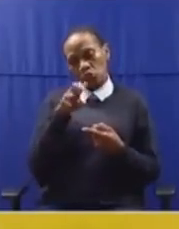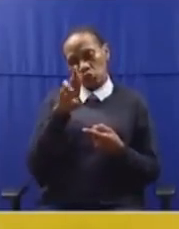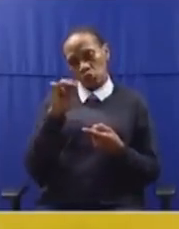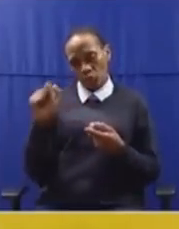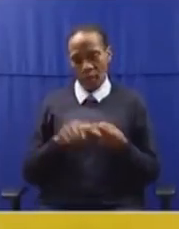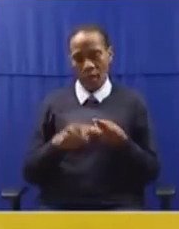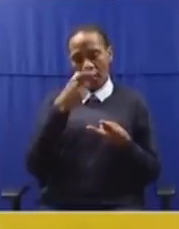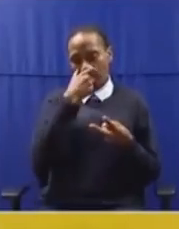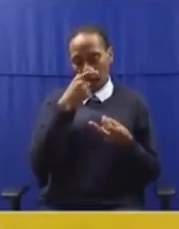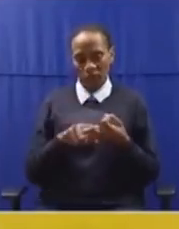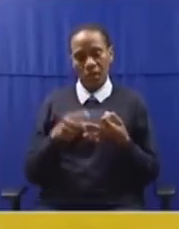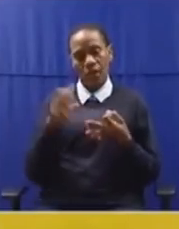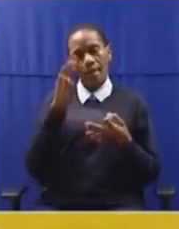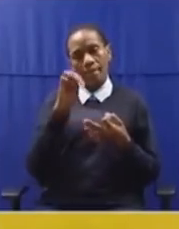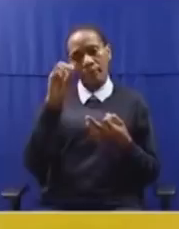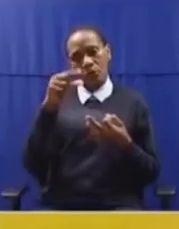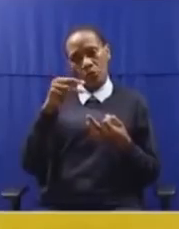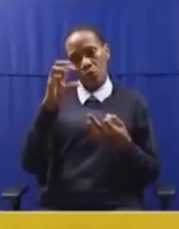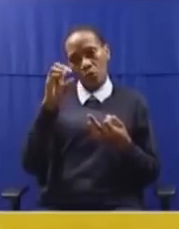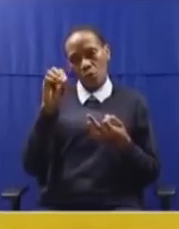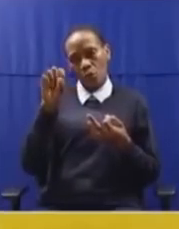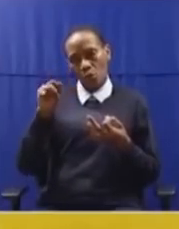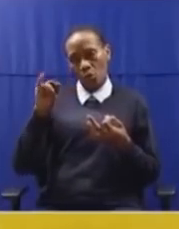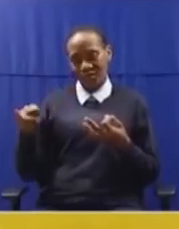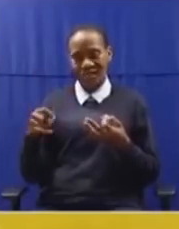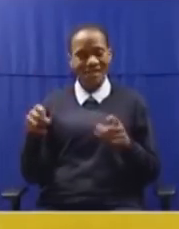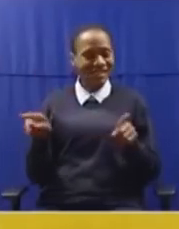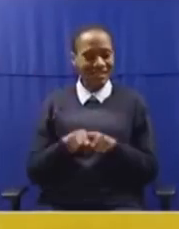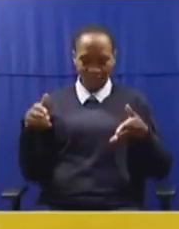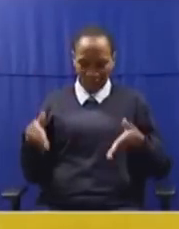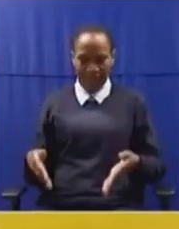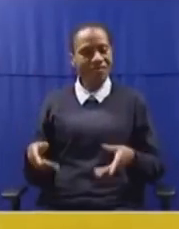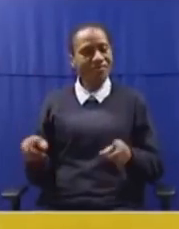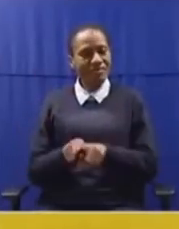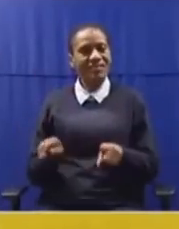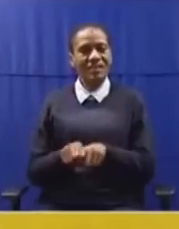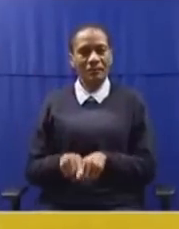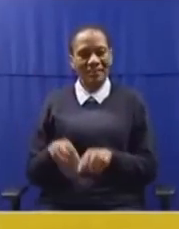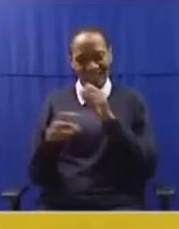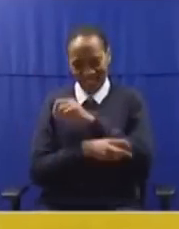have created a signal to our ancestors.